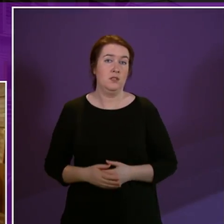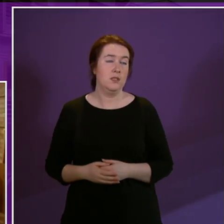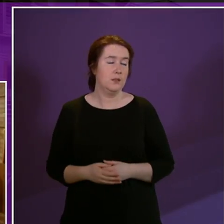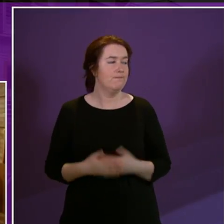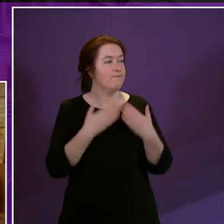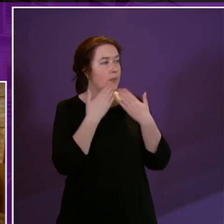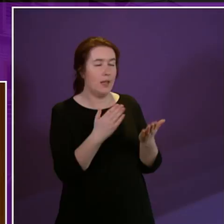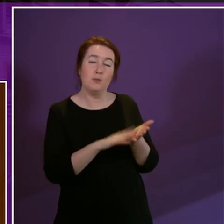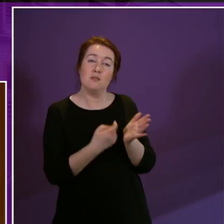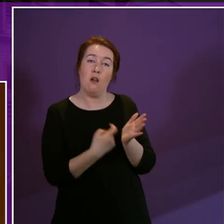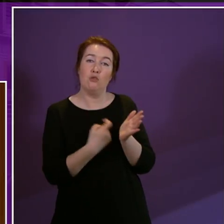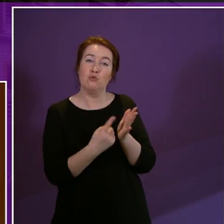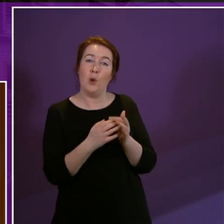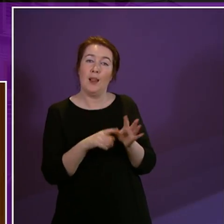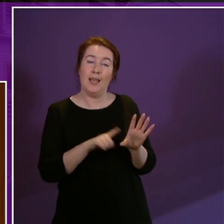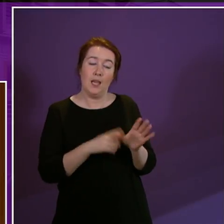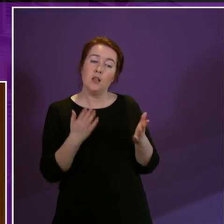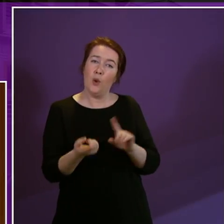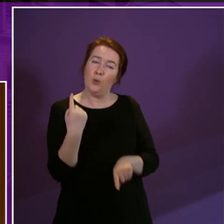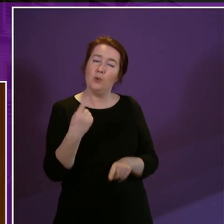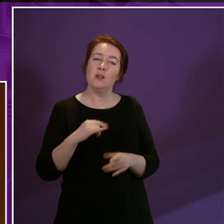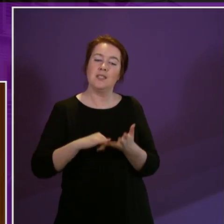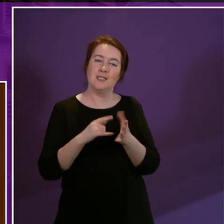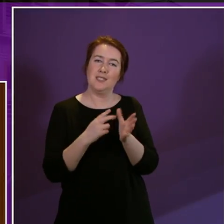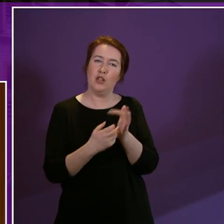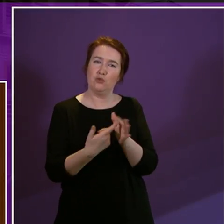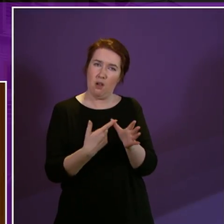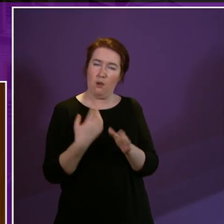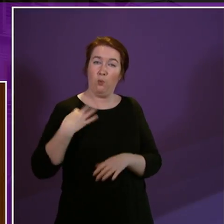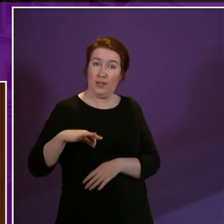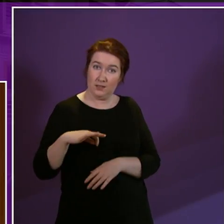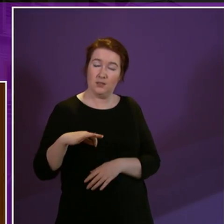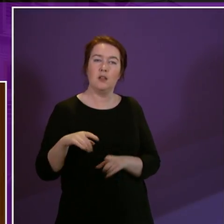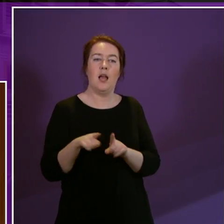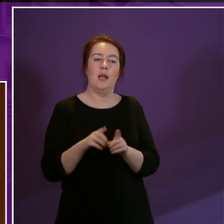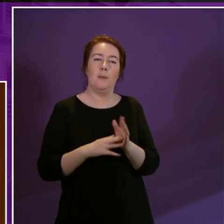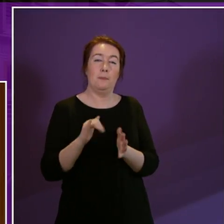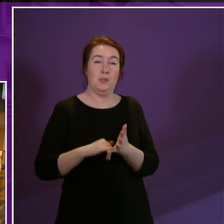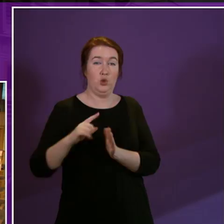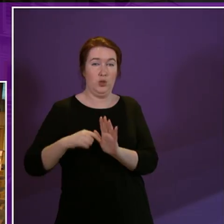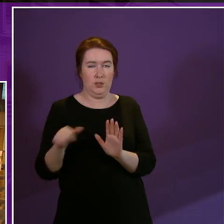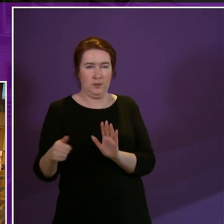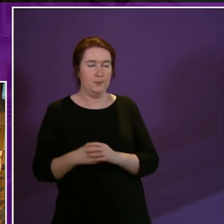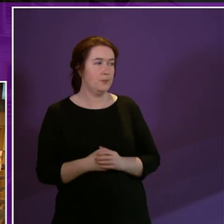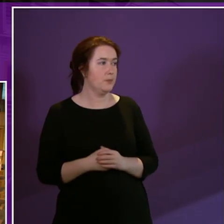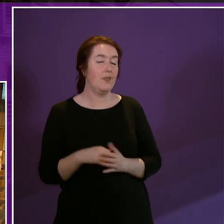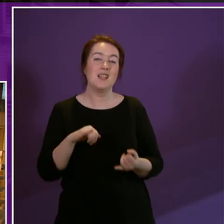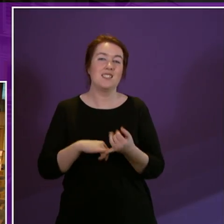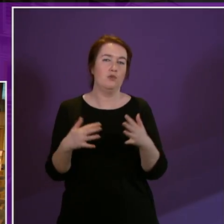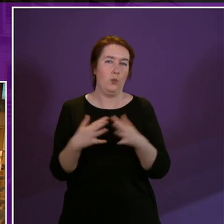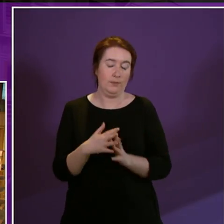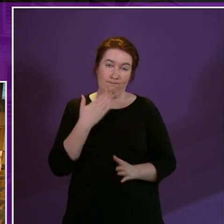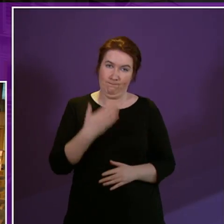you very much Mr Rowley. Call Sandra White to be followed by Alison Johnson. White please. Thank you very much President Officer.